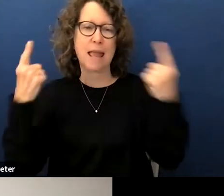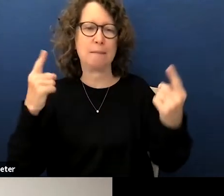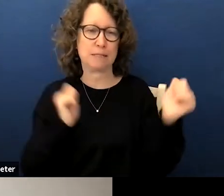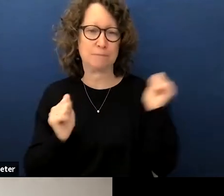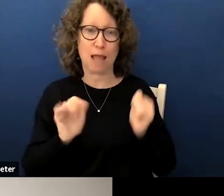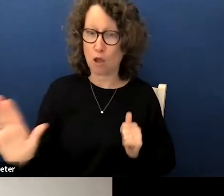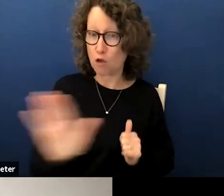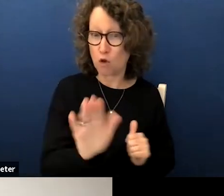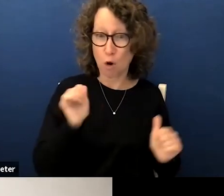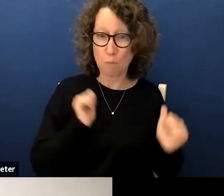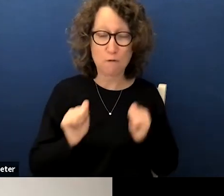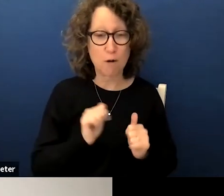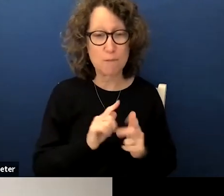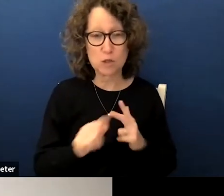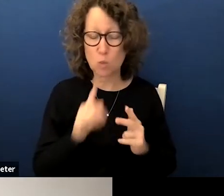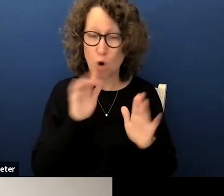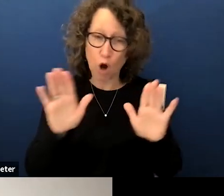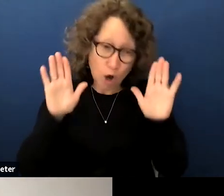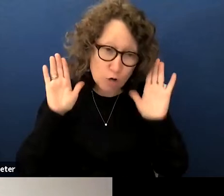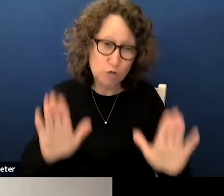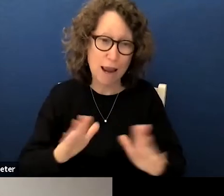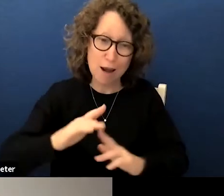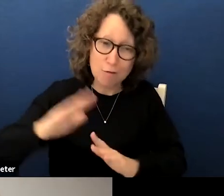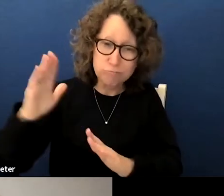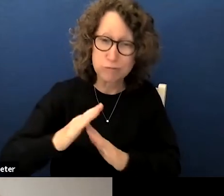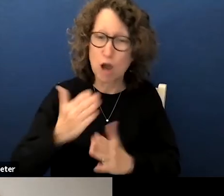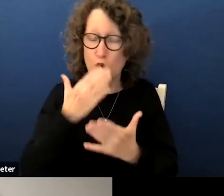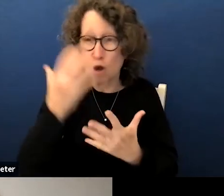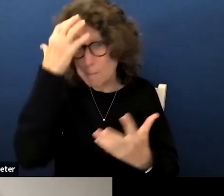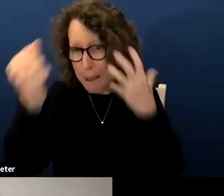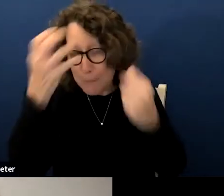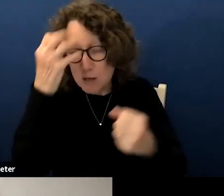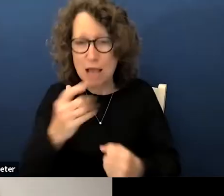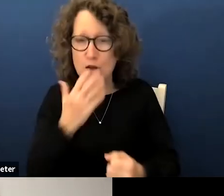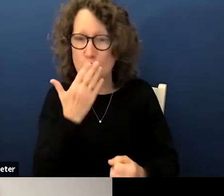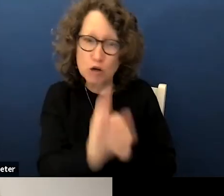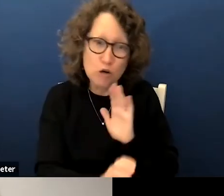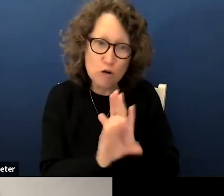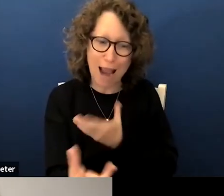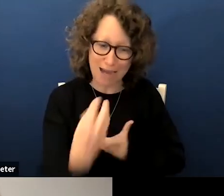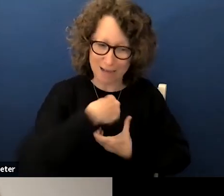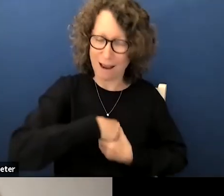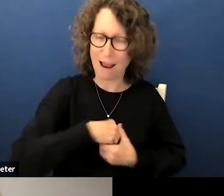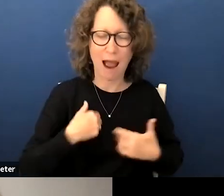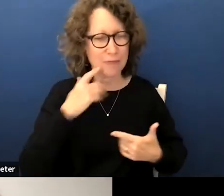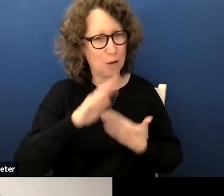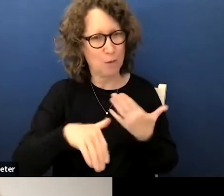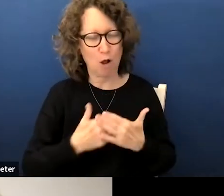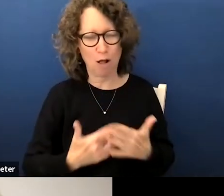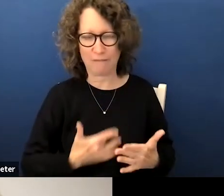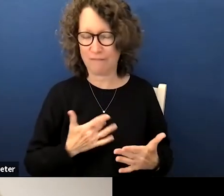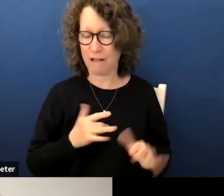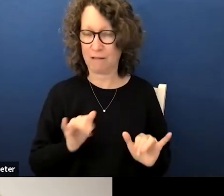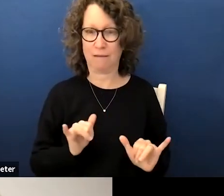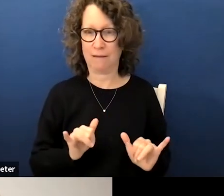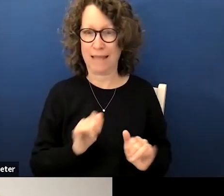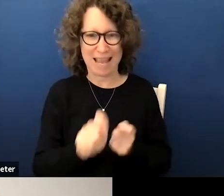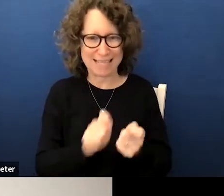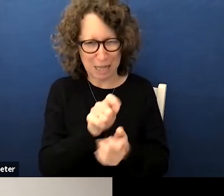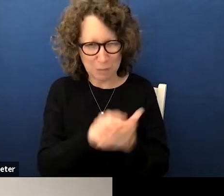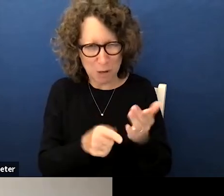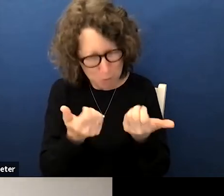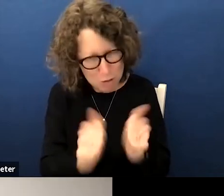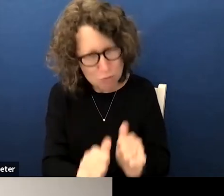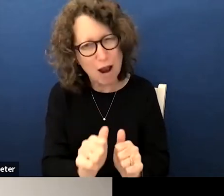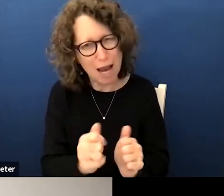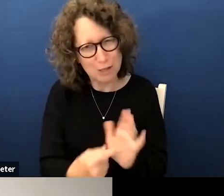performances were so stellar great memorization great characterization i think we all felt exactly what you were